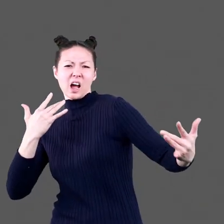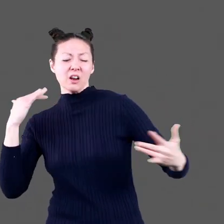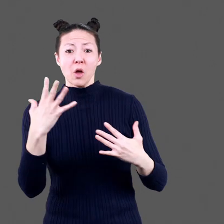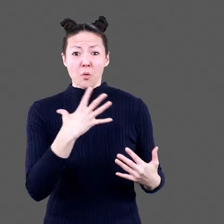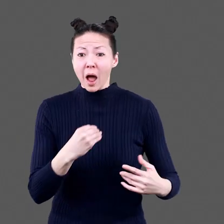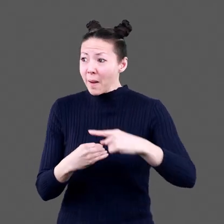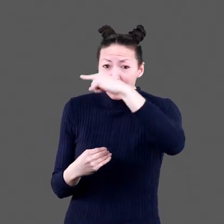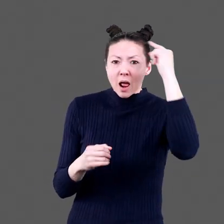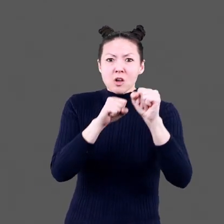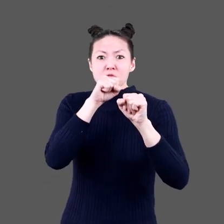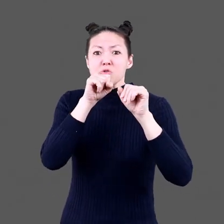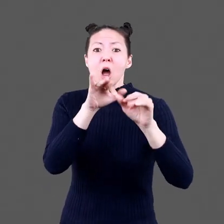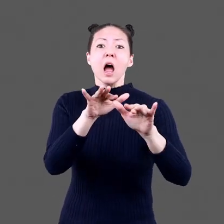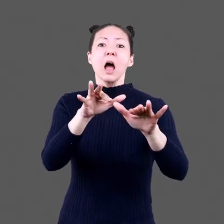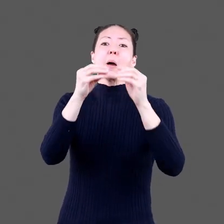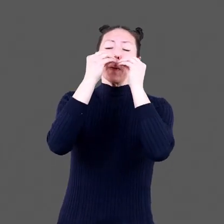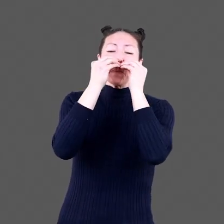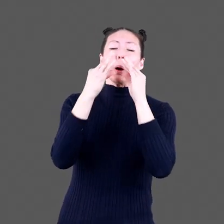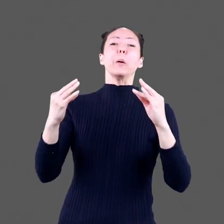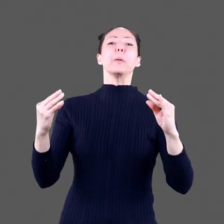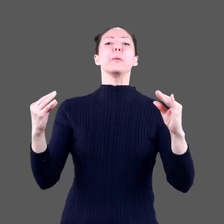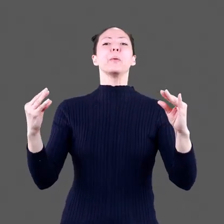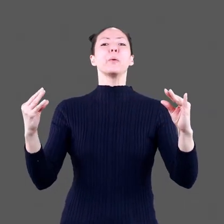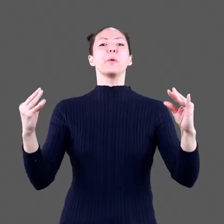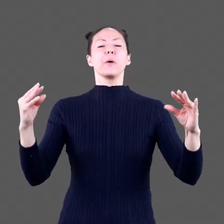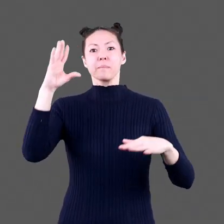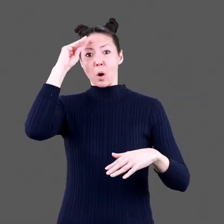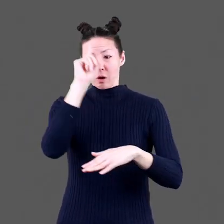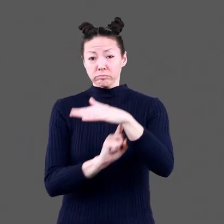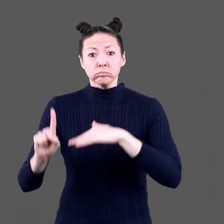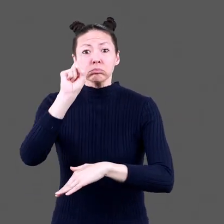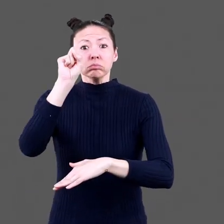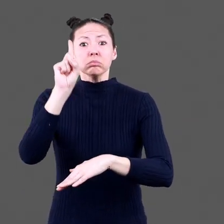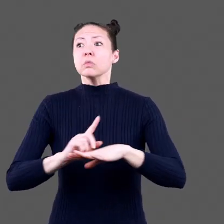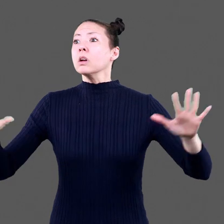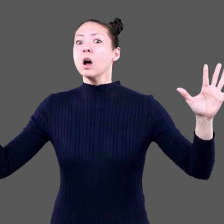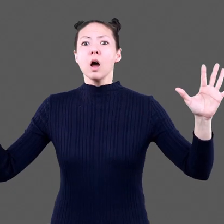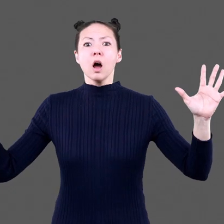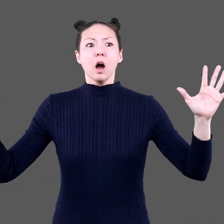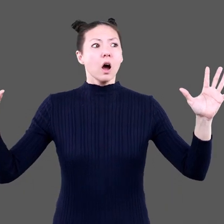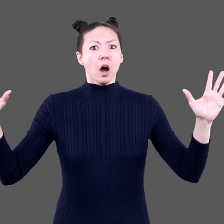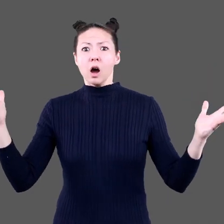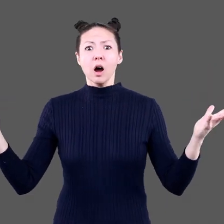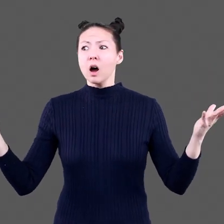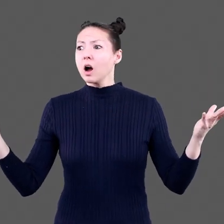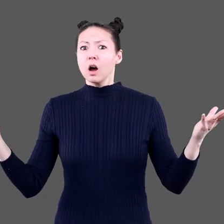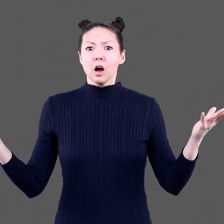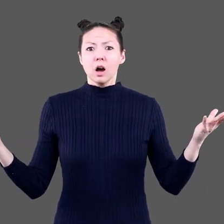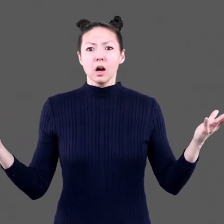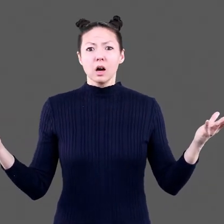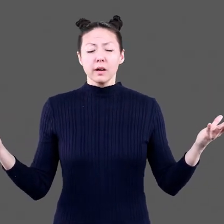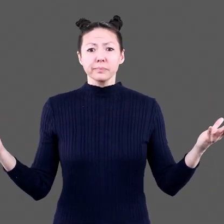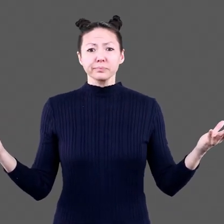flaming taco A white and black dragon spews fire The boy raises his arms and